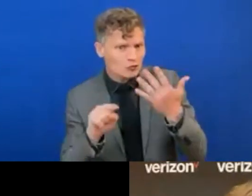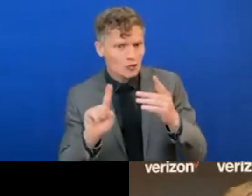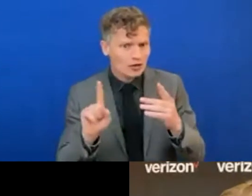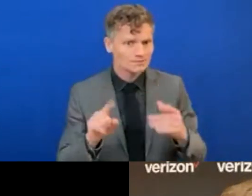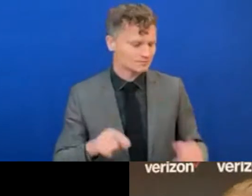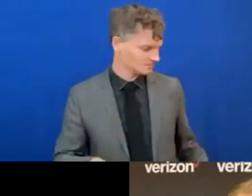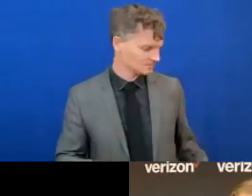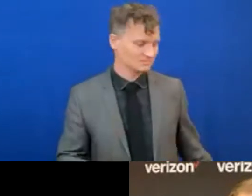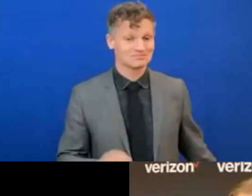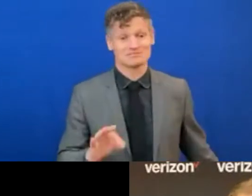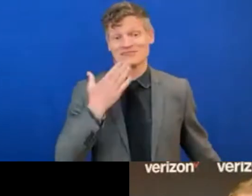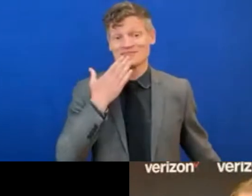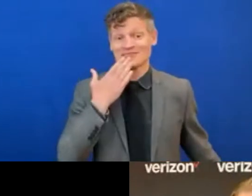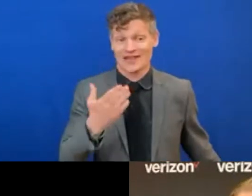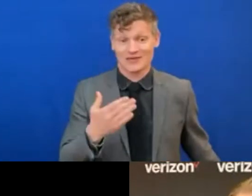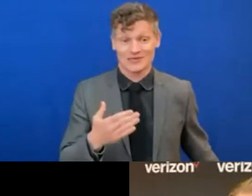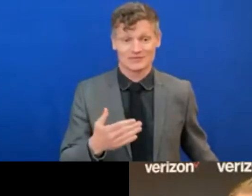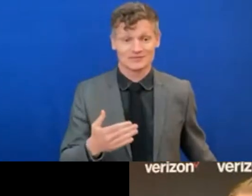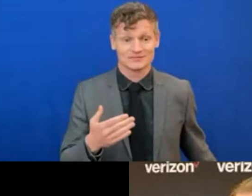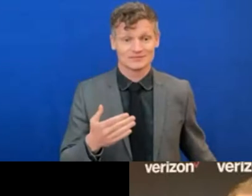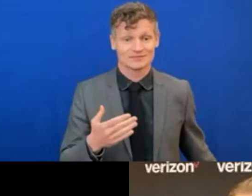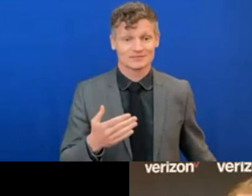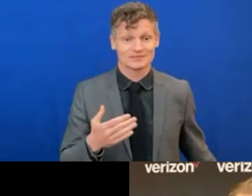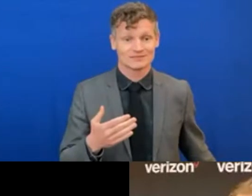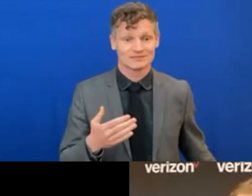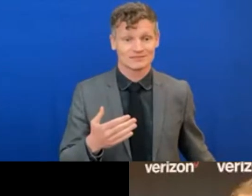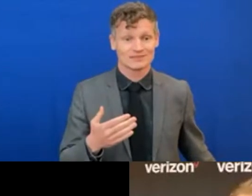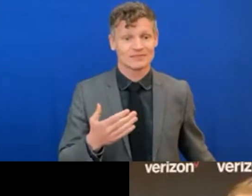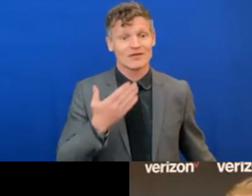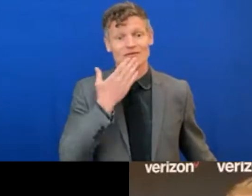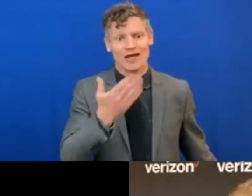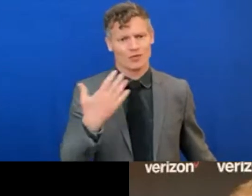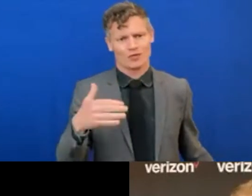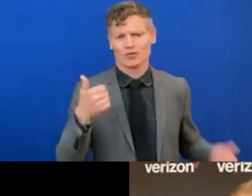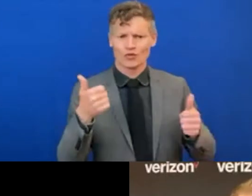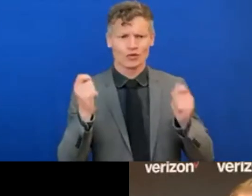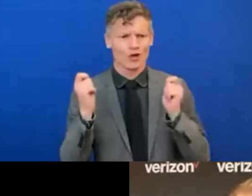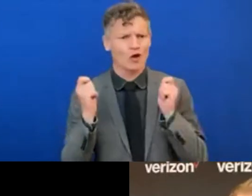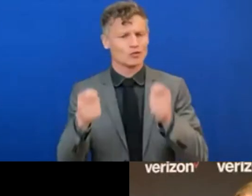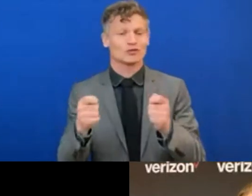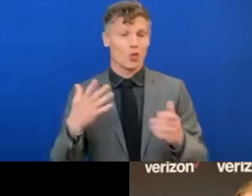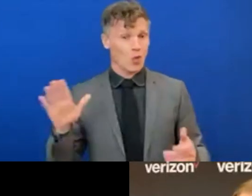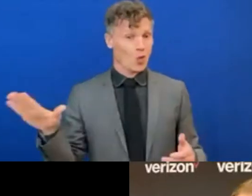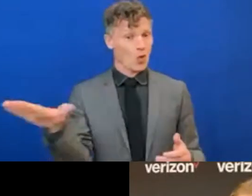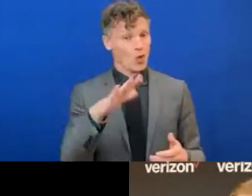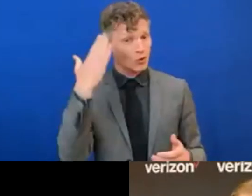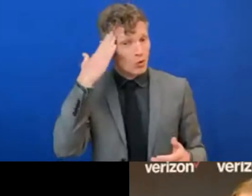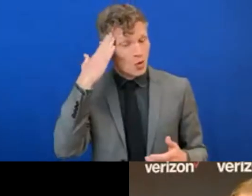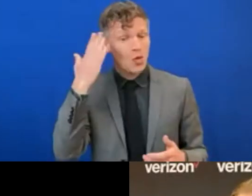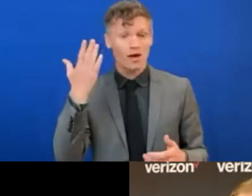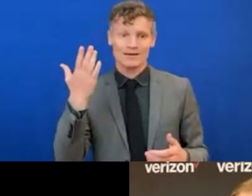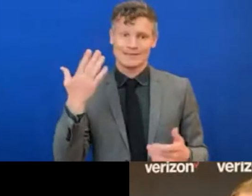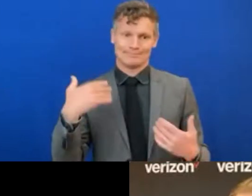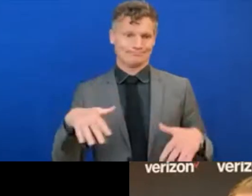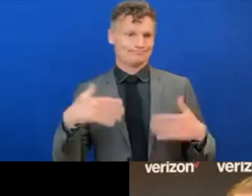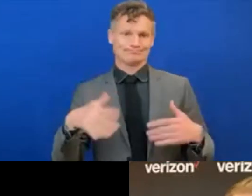during this discussion. We all know and we've heard of all the speakers that the pandemic has such